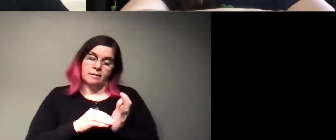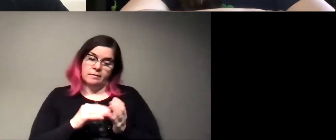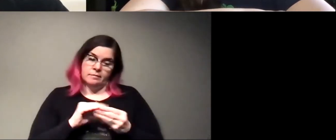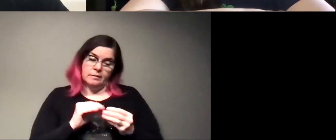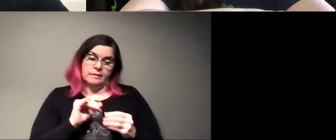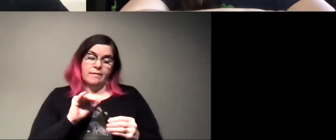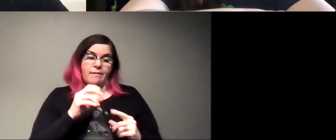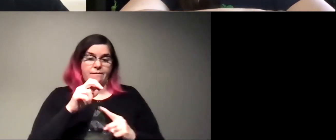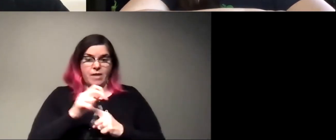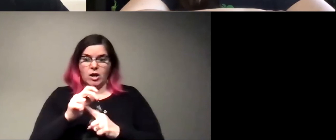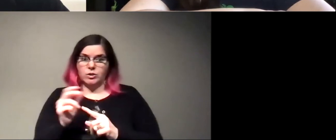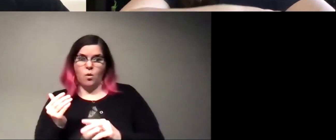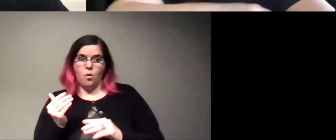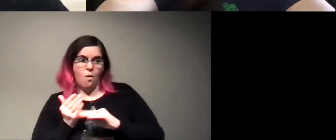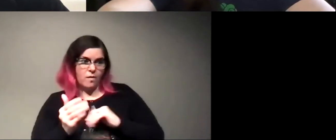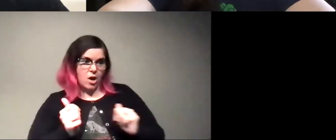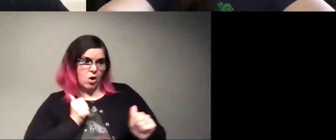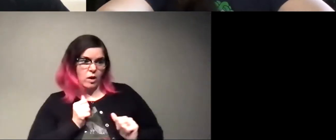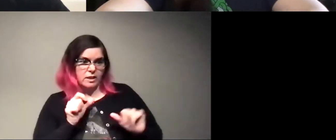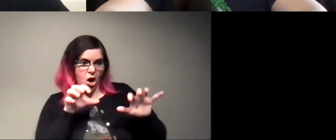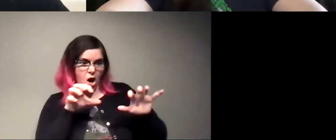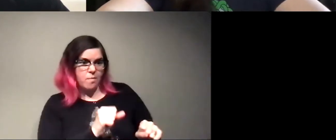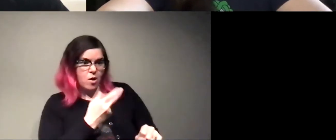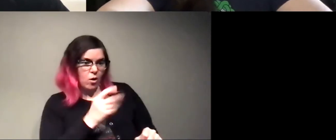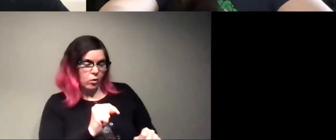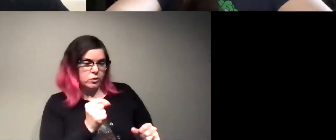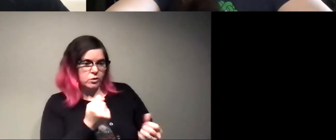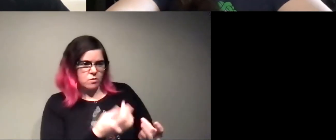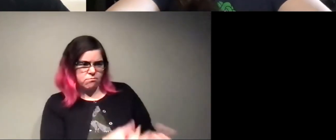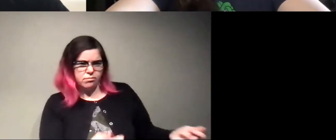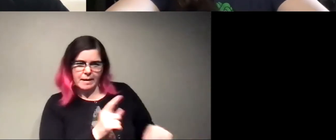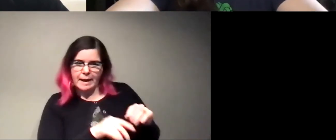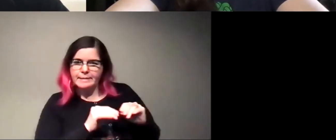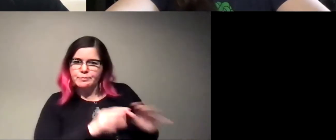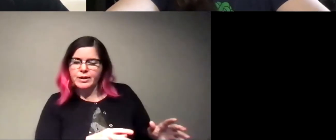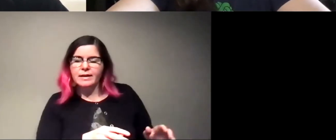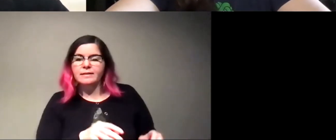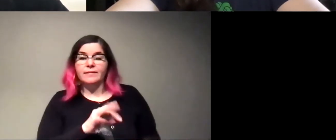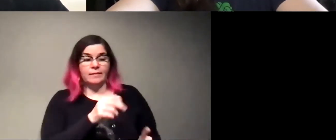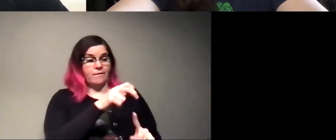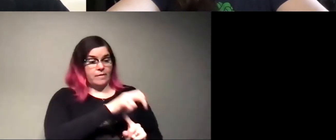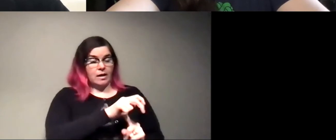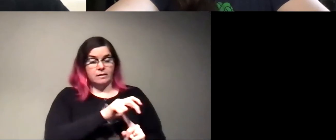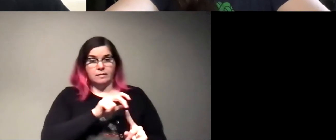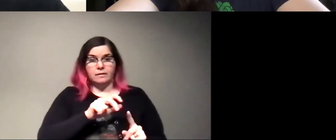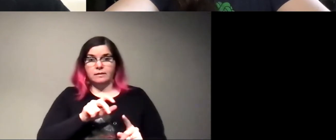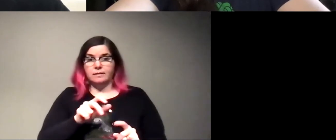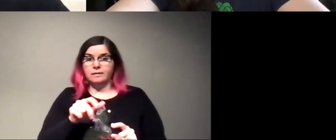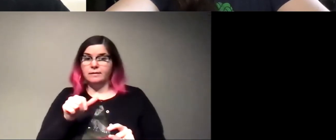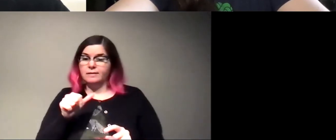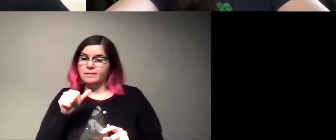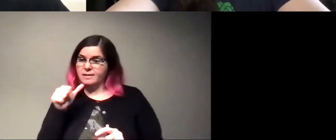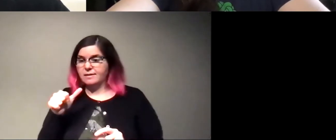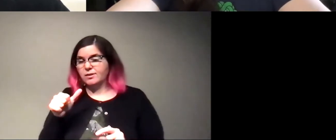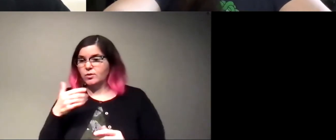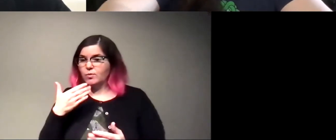fungus that's too aggressive and you eat all of your hosts, then you have no more hosts to spread to. If you are a fungus that doesn't do very well at